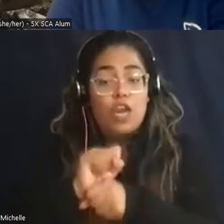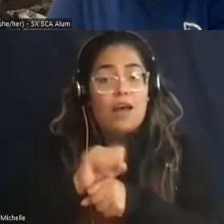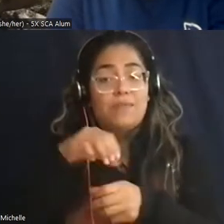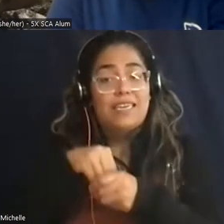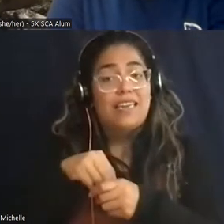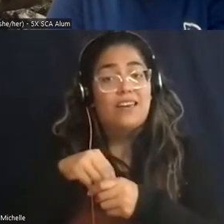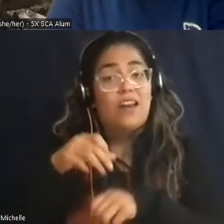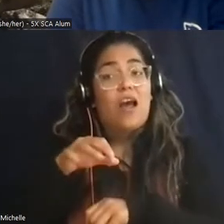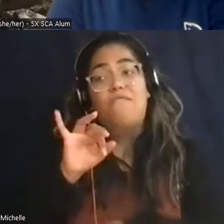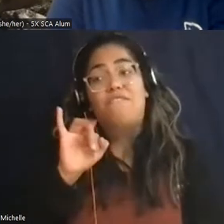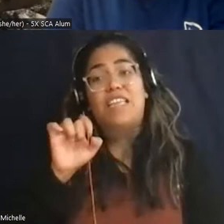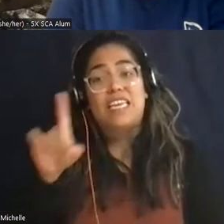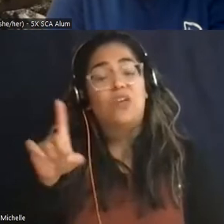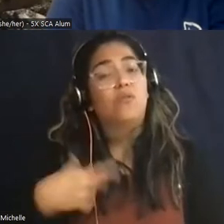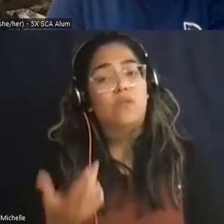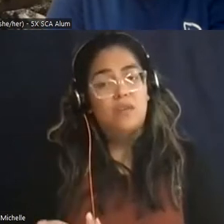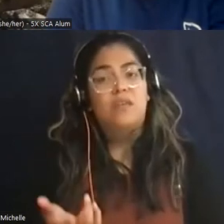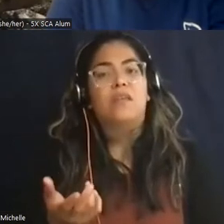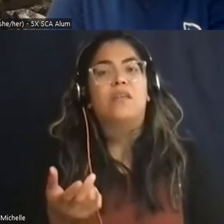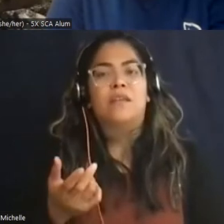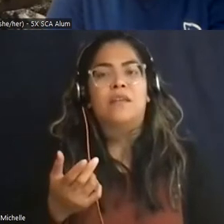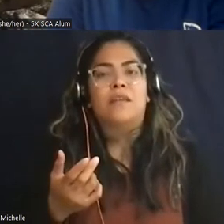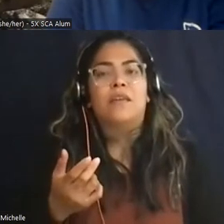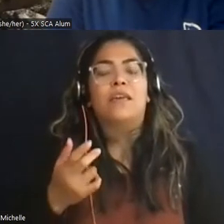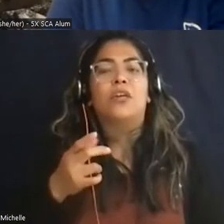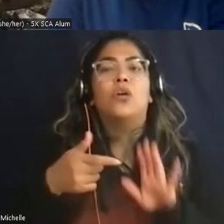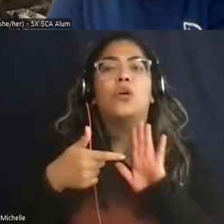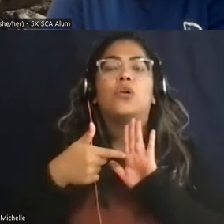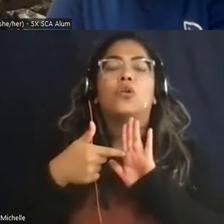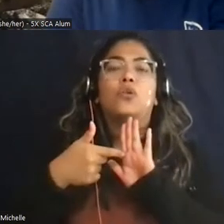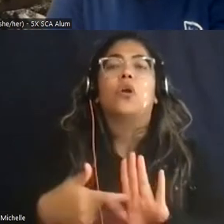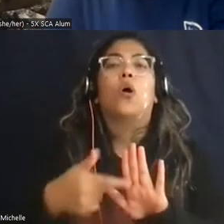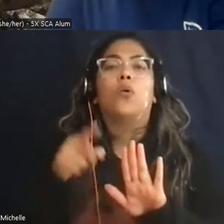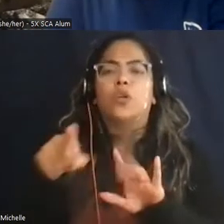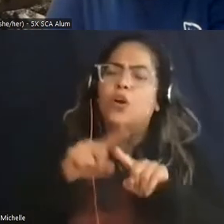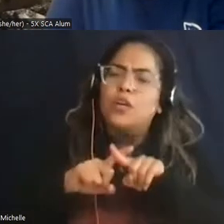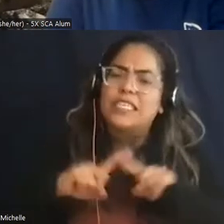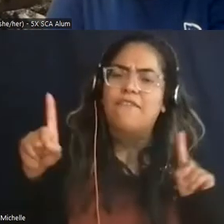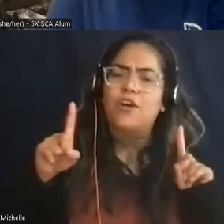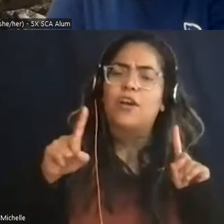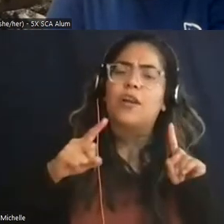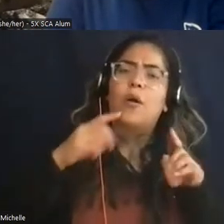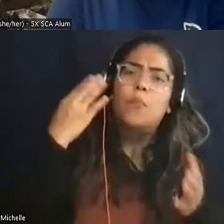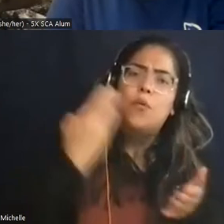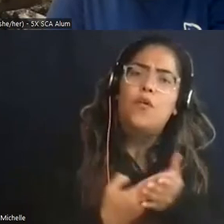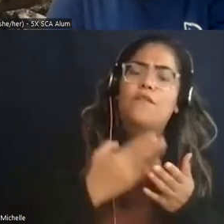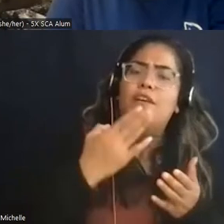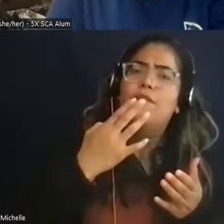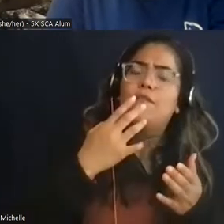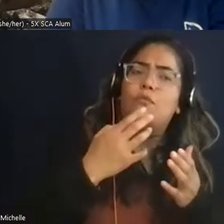and differentiate yourself with experience and hard work because